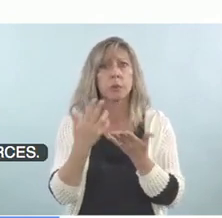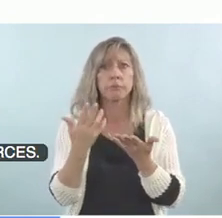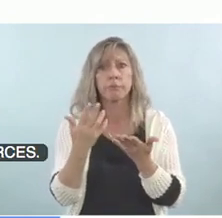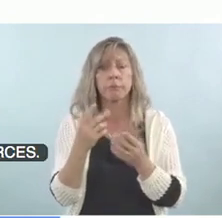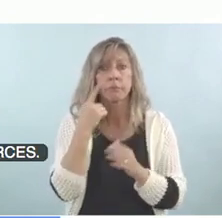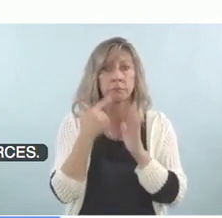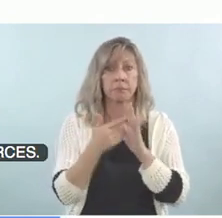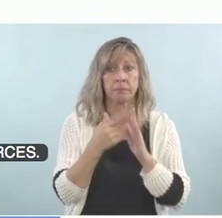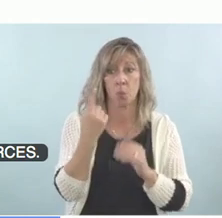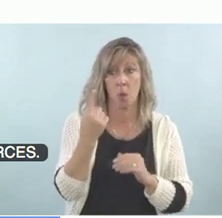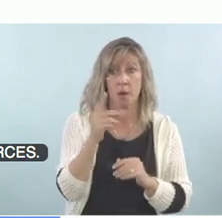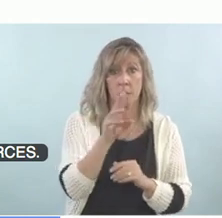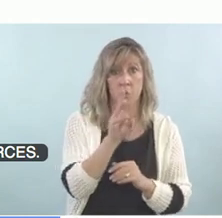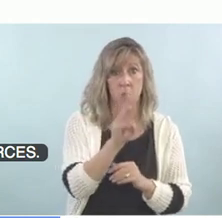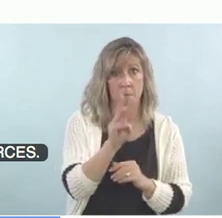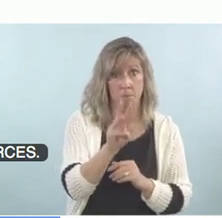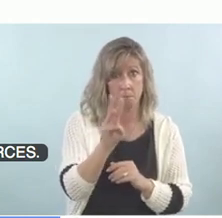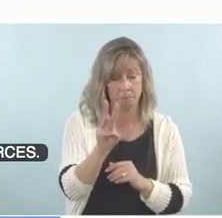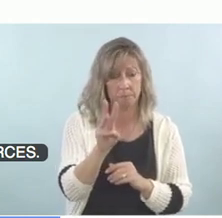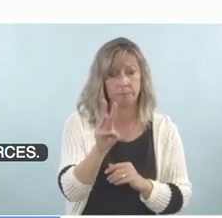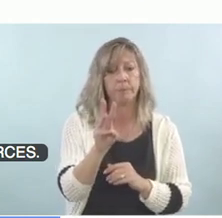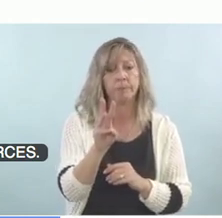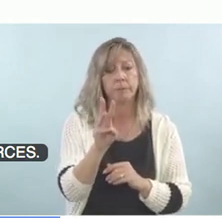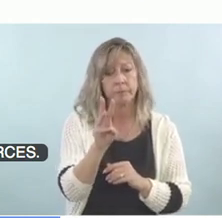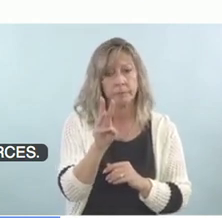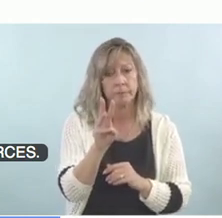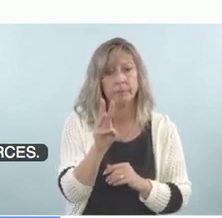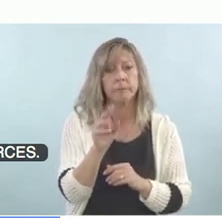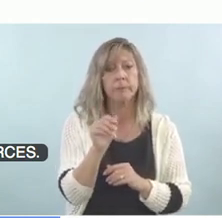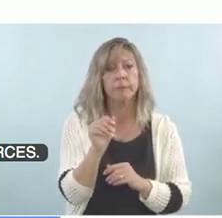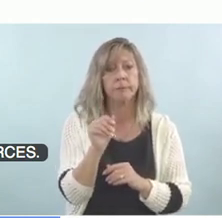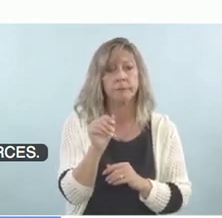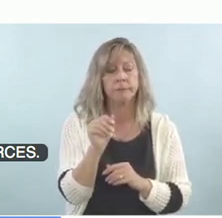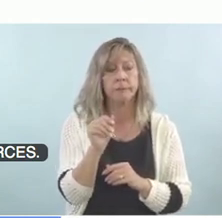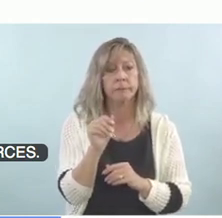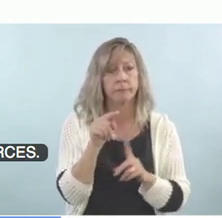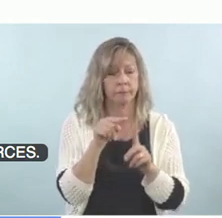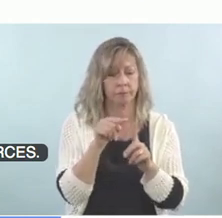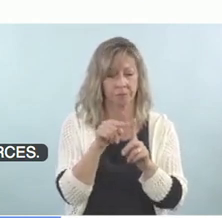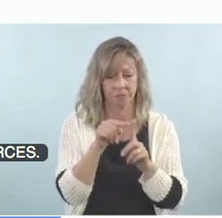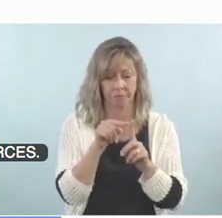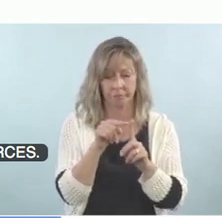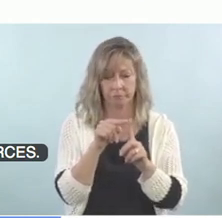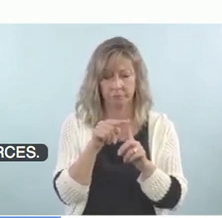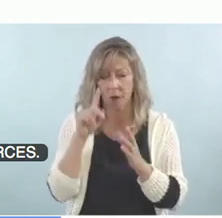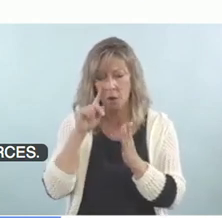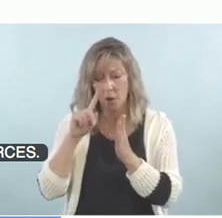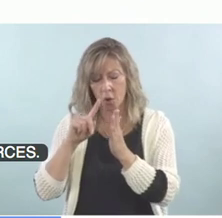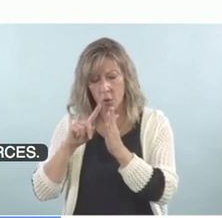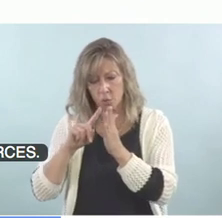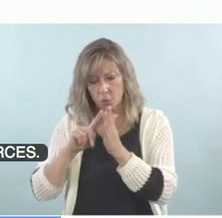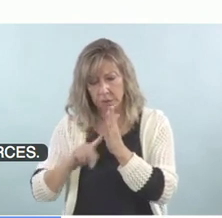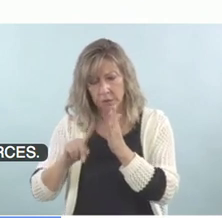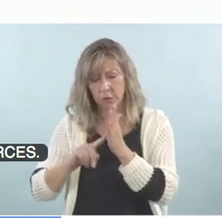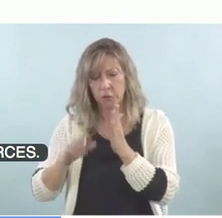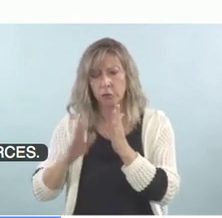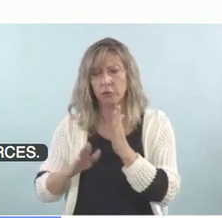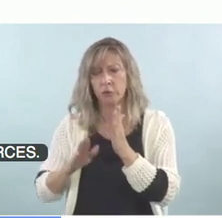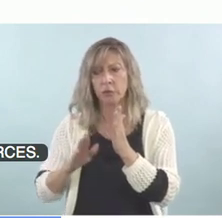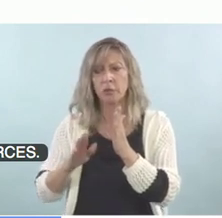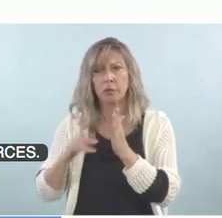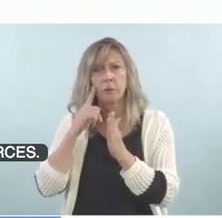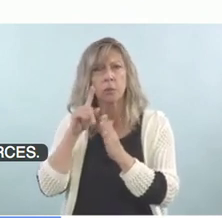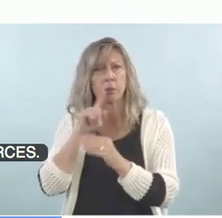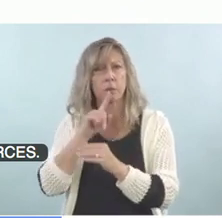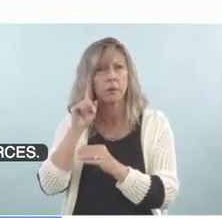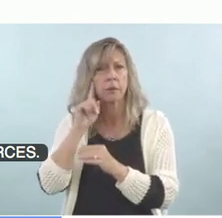website, um, that was, that was, uh, developed by researchers in deaf, deaf education called the